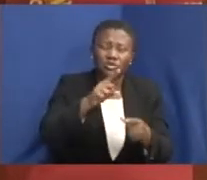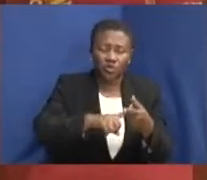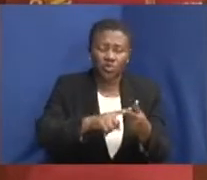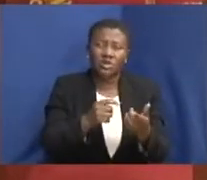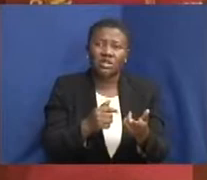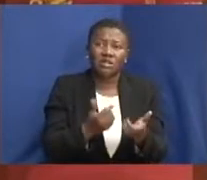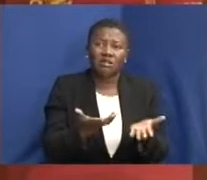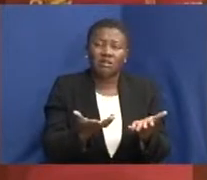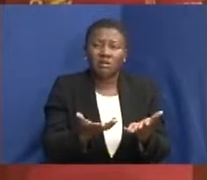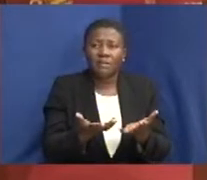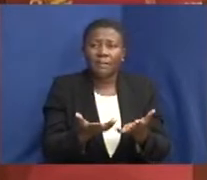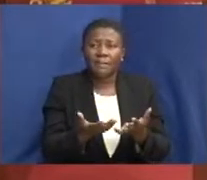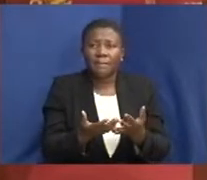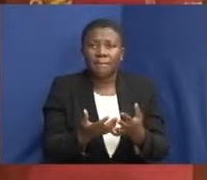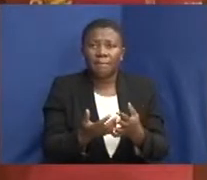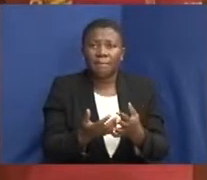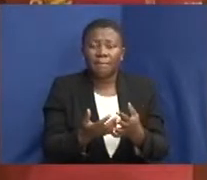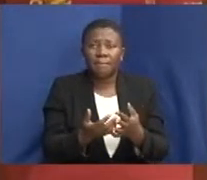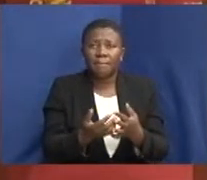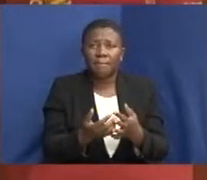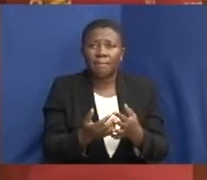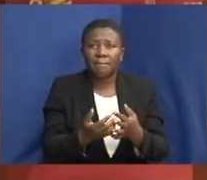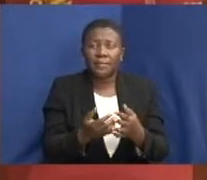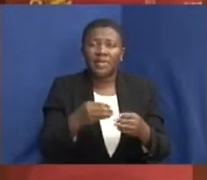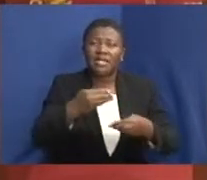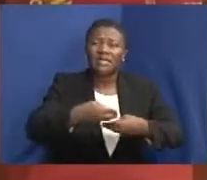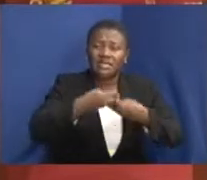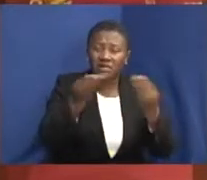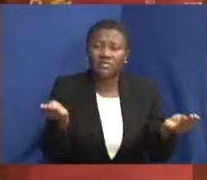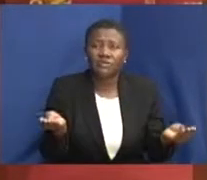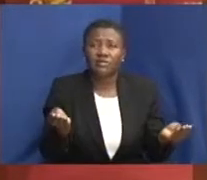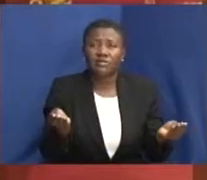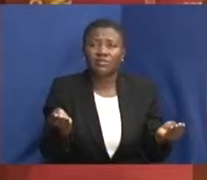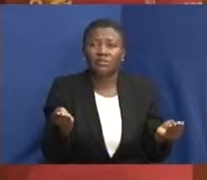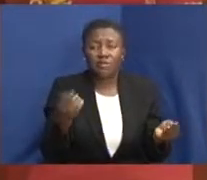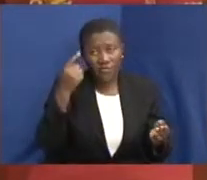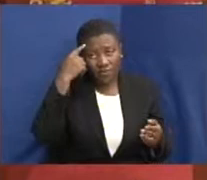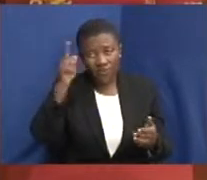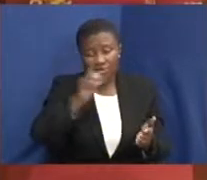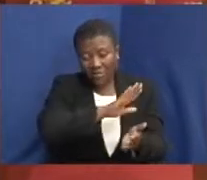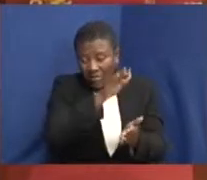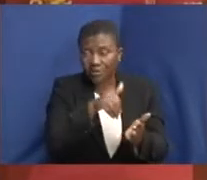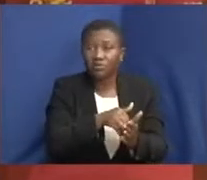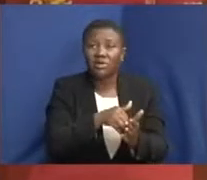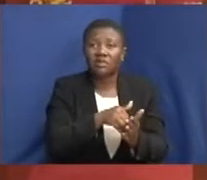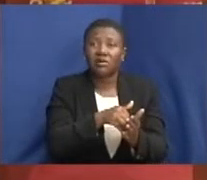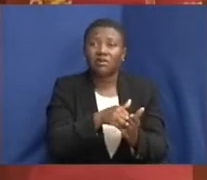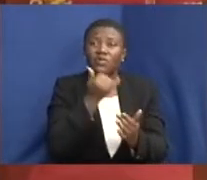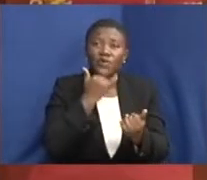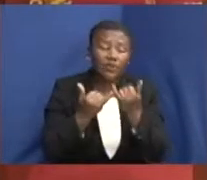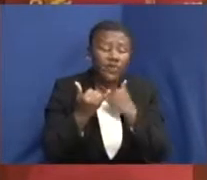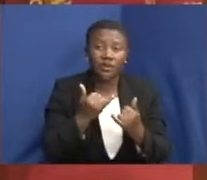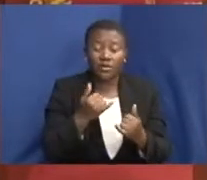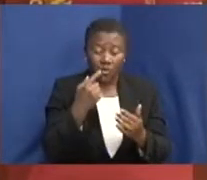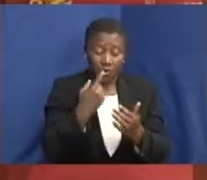provide for the sexual offenses. All I can assure